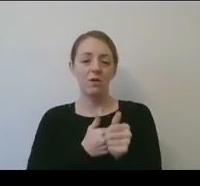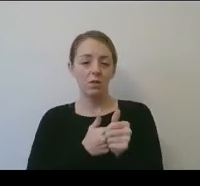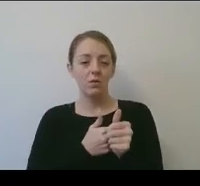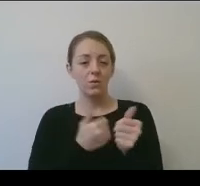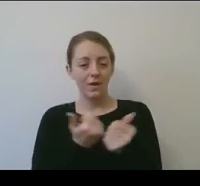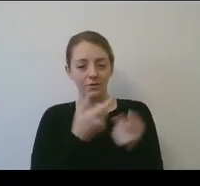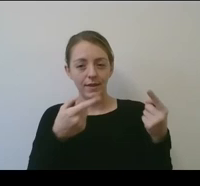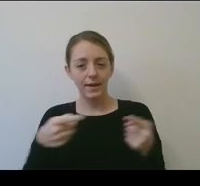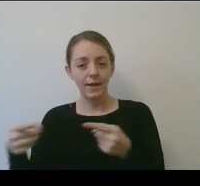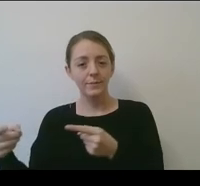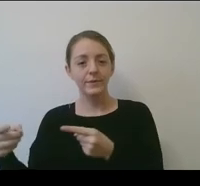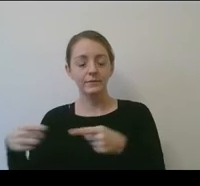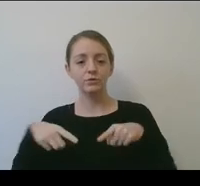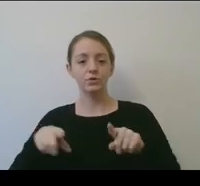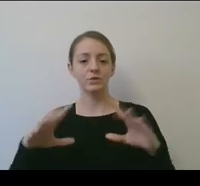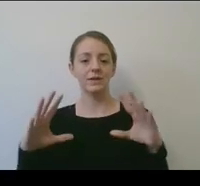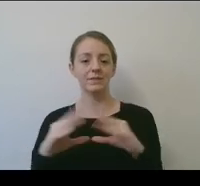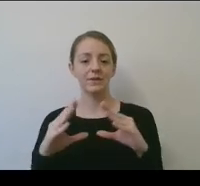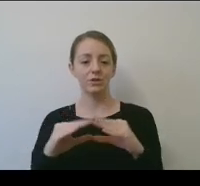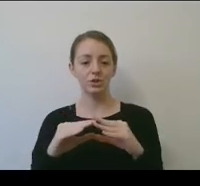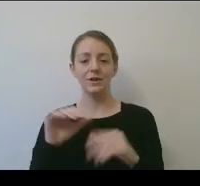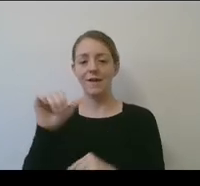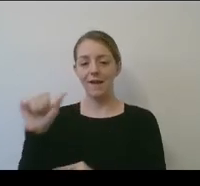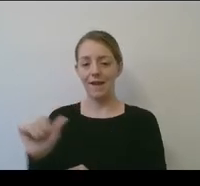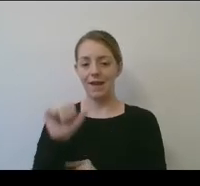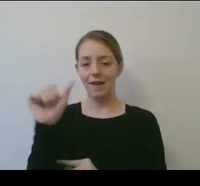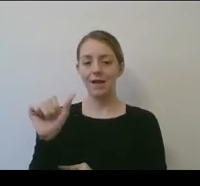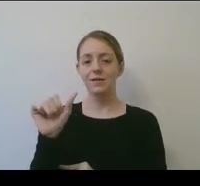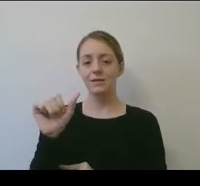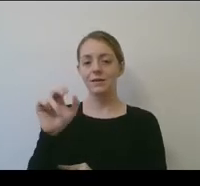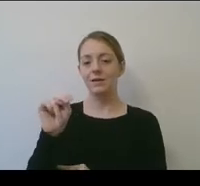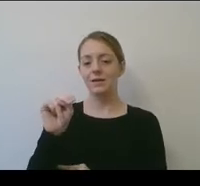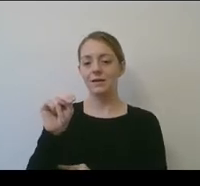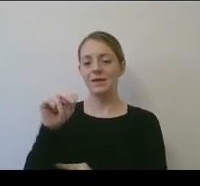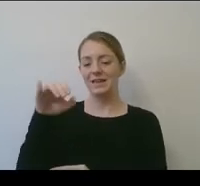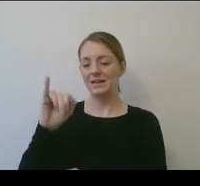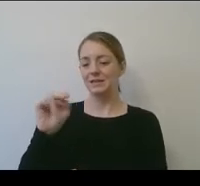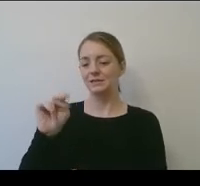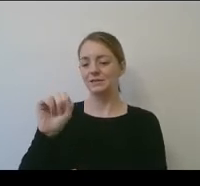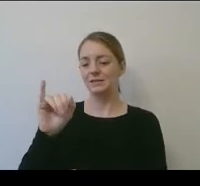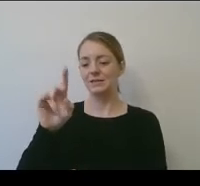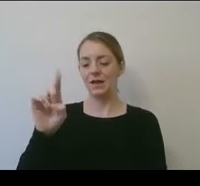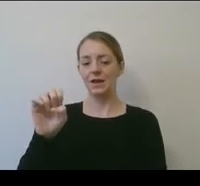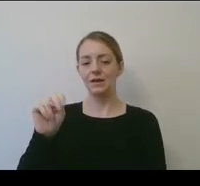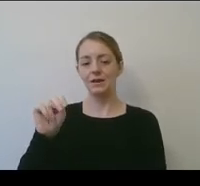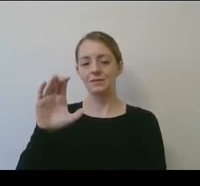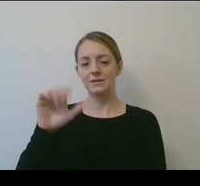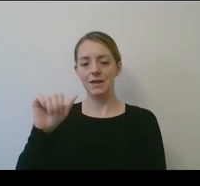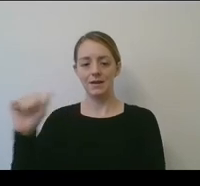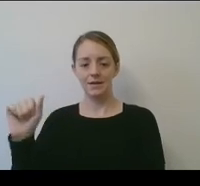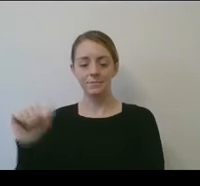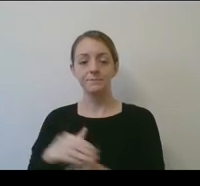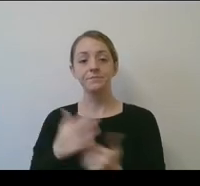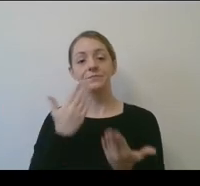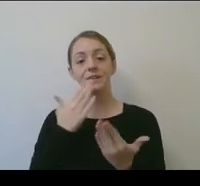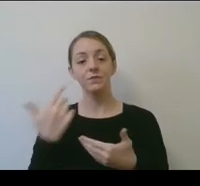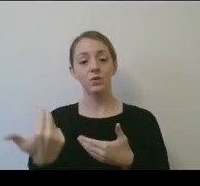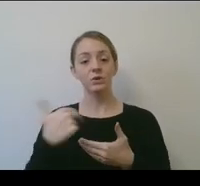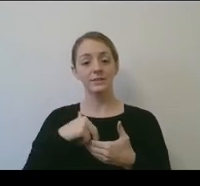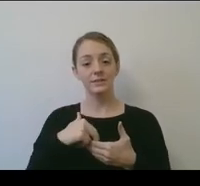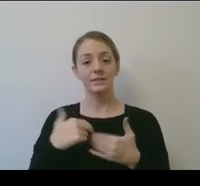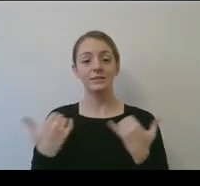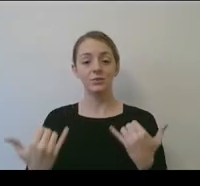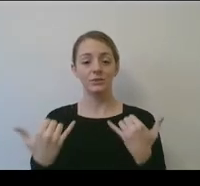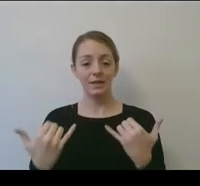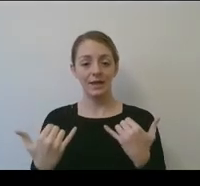throughout the convention inside the NCAA. Again, thank you for attending today. I wish